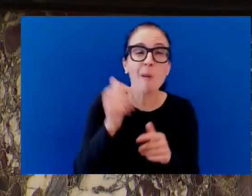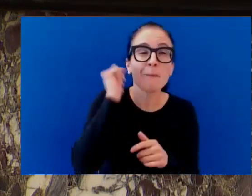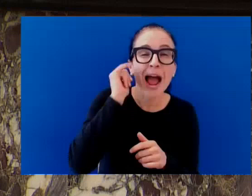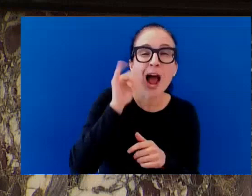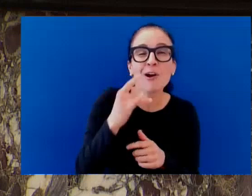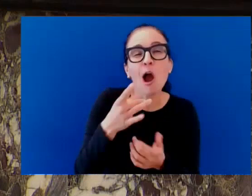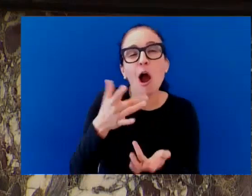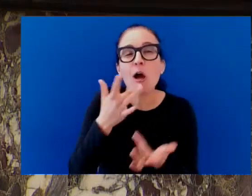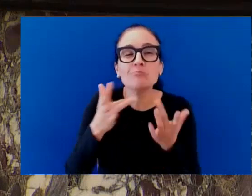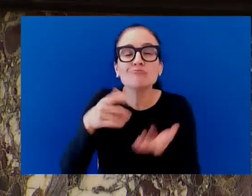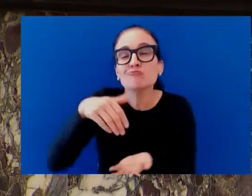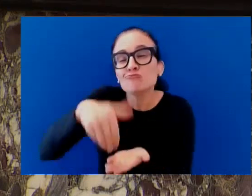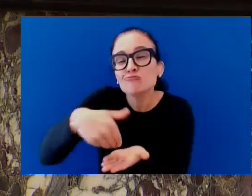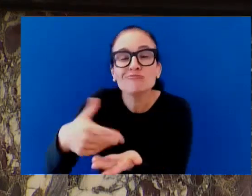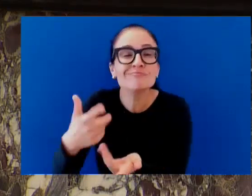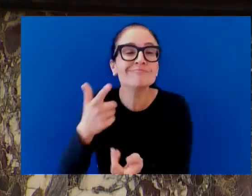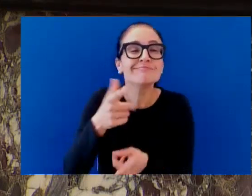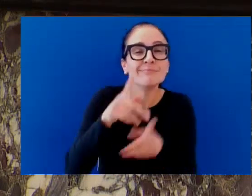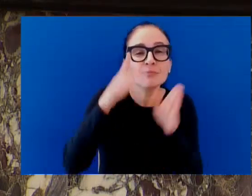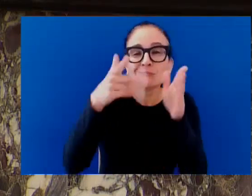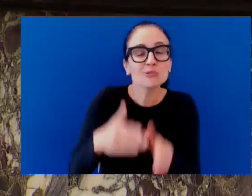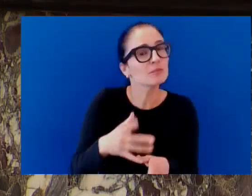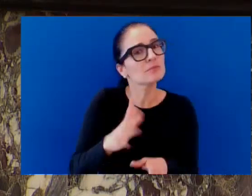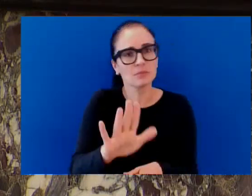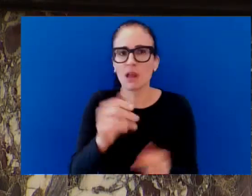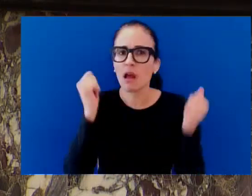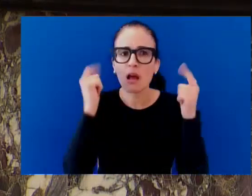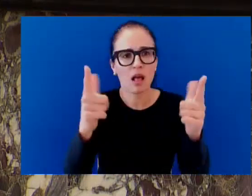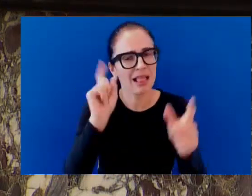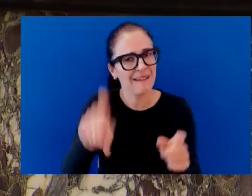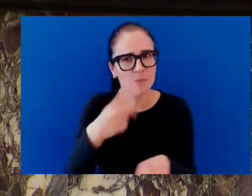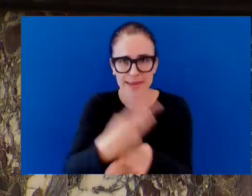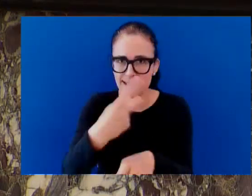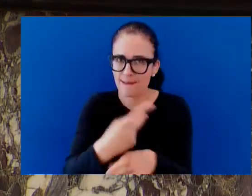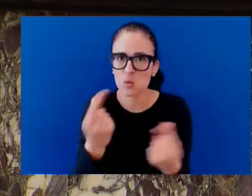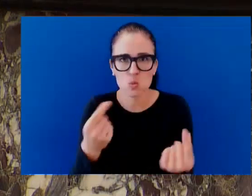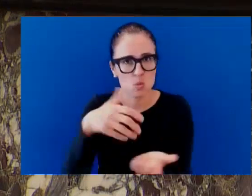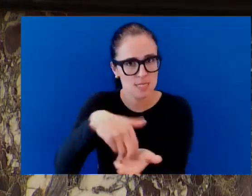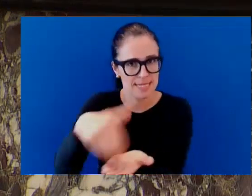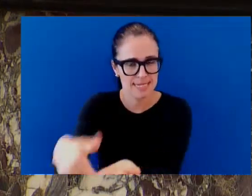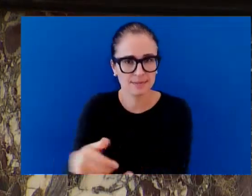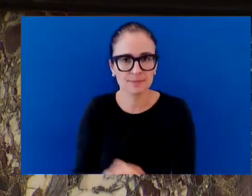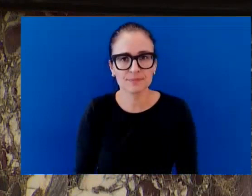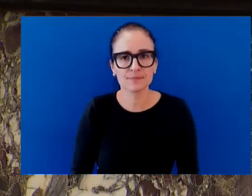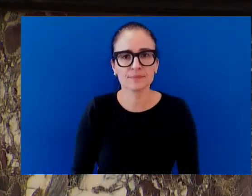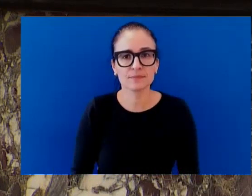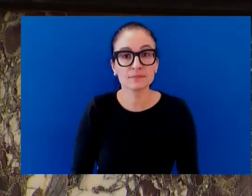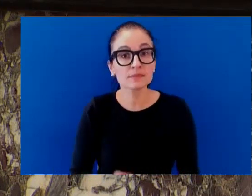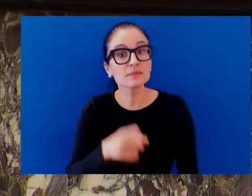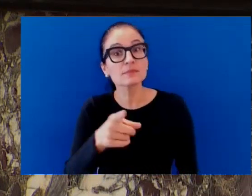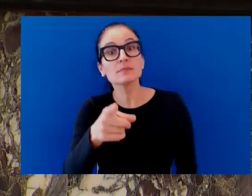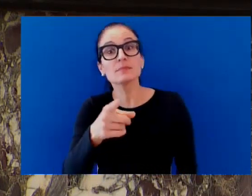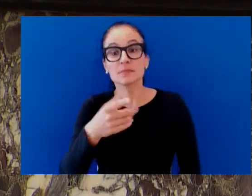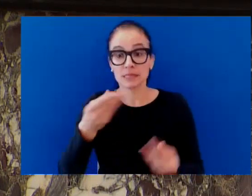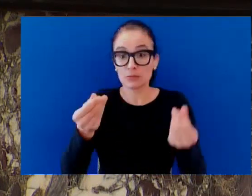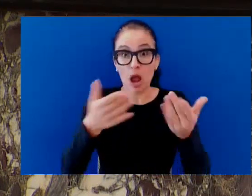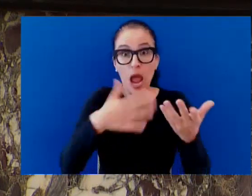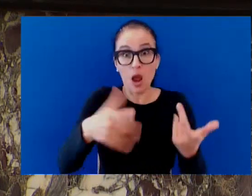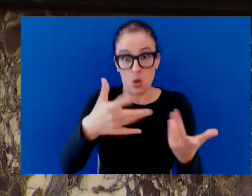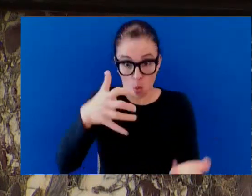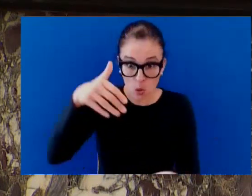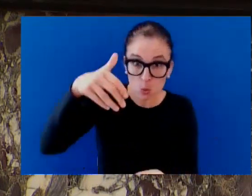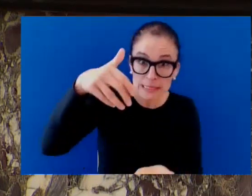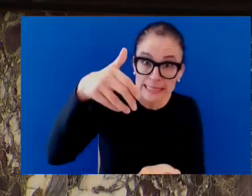and the environment by preventing accidents during groundbreaking activities. It is important to remind everyone to take the